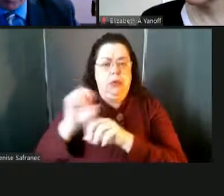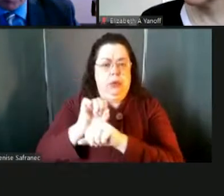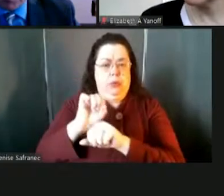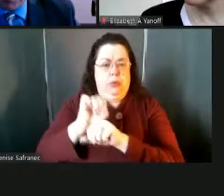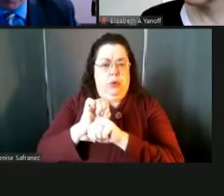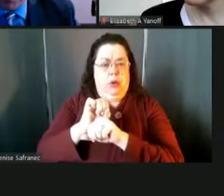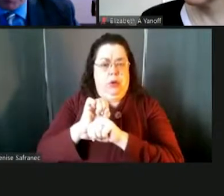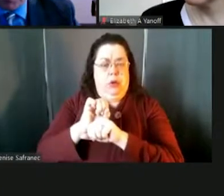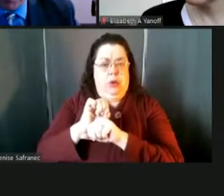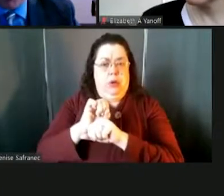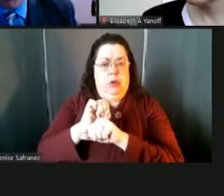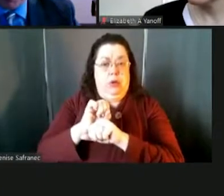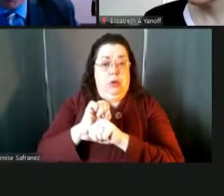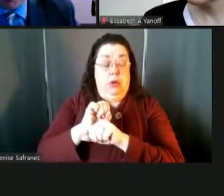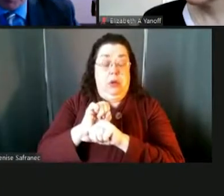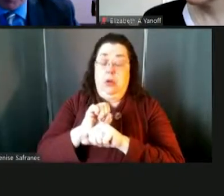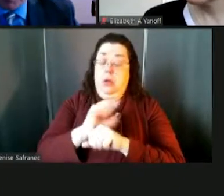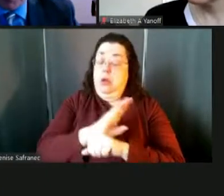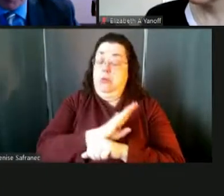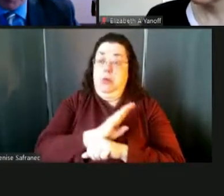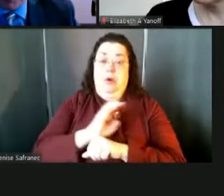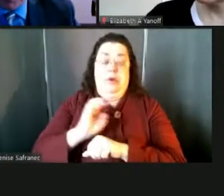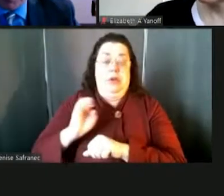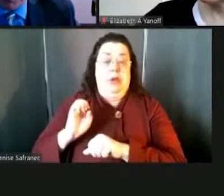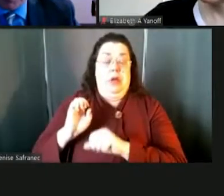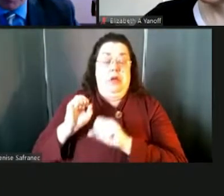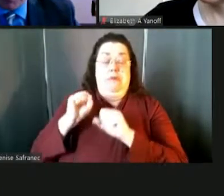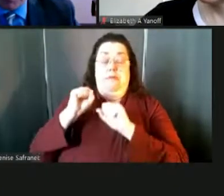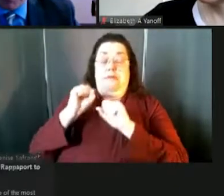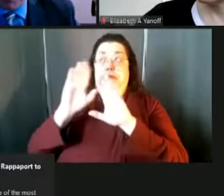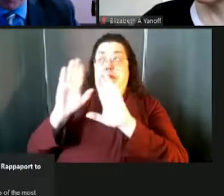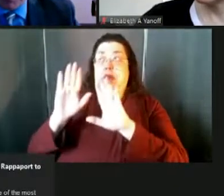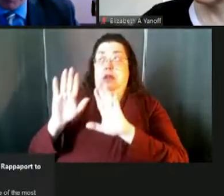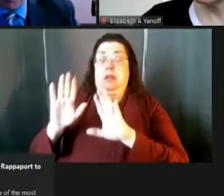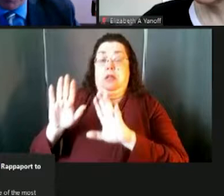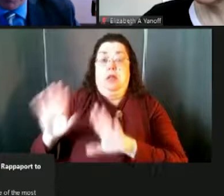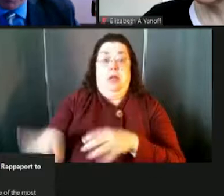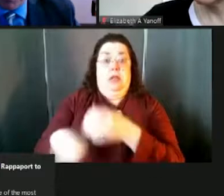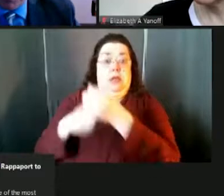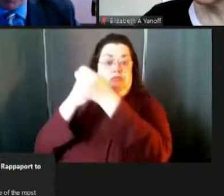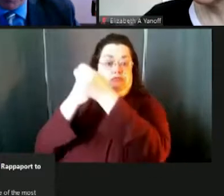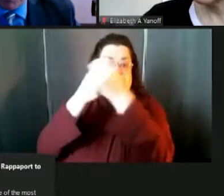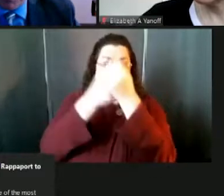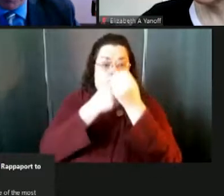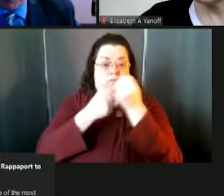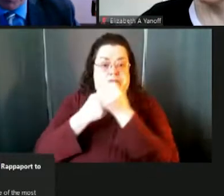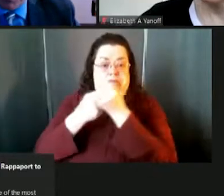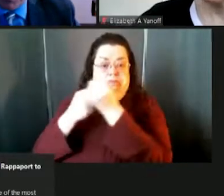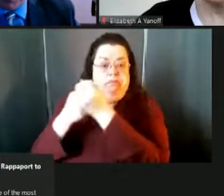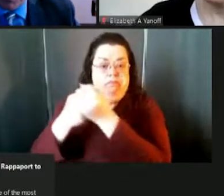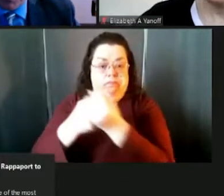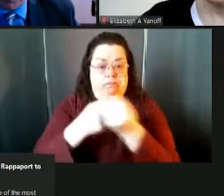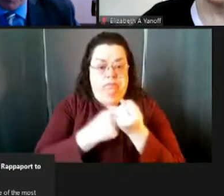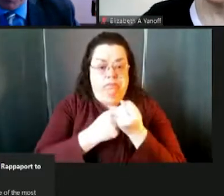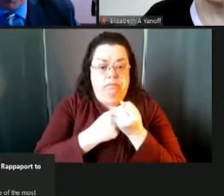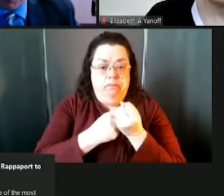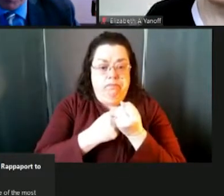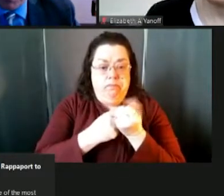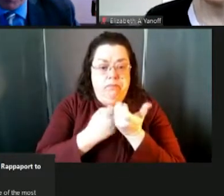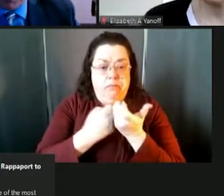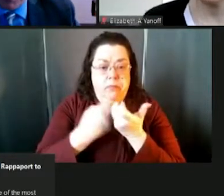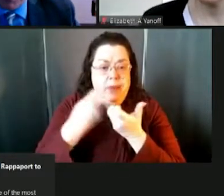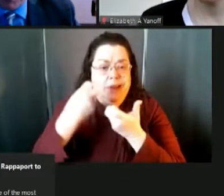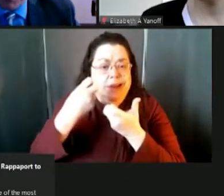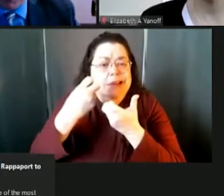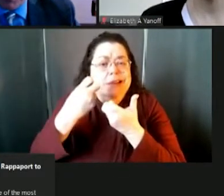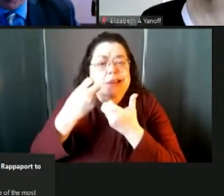you know, our board of that has been fantastic. Our community has been fantastic, supporting all that in good budget times and in tough budget times,